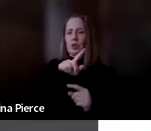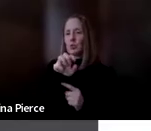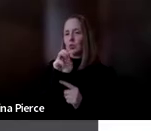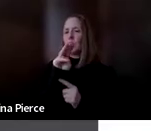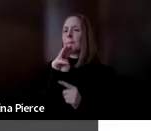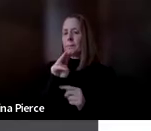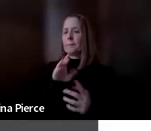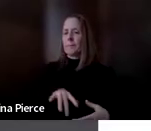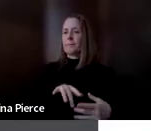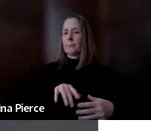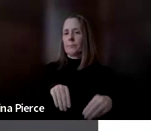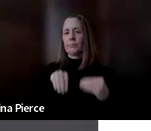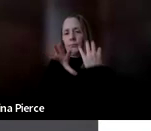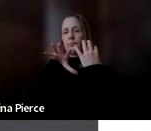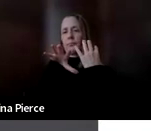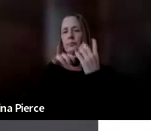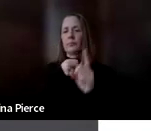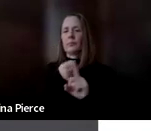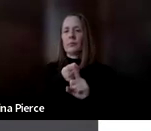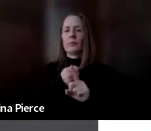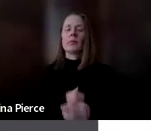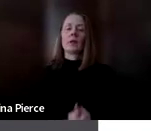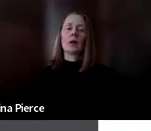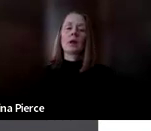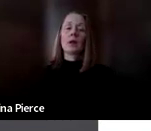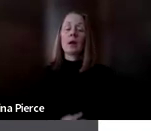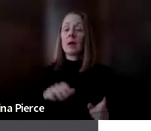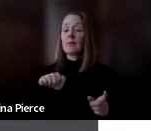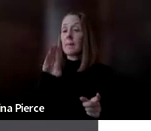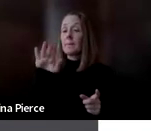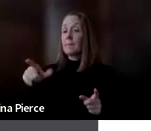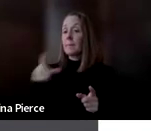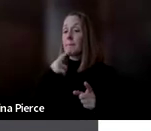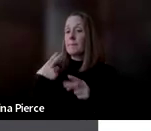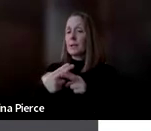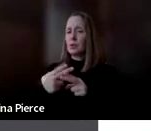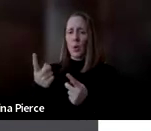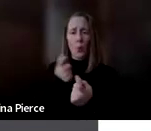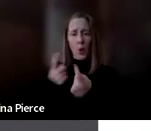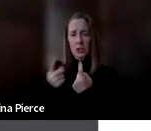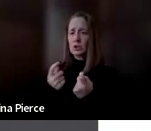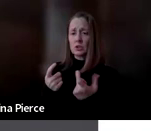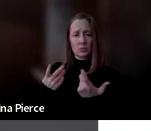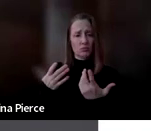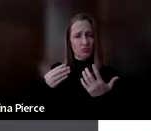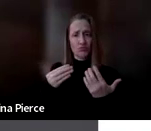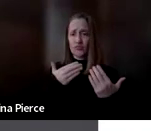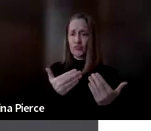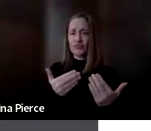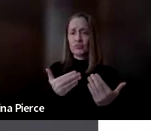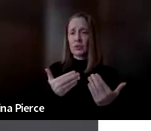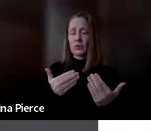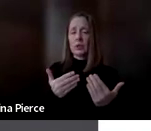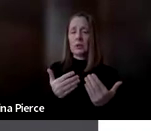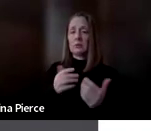Wonderful. Thanks, Abby. And as Abby mentioned, if you have questions at any time, feel free to reach out by unmuting